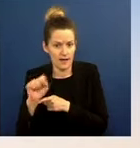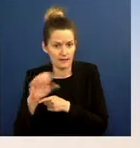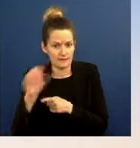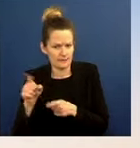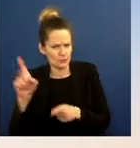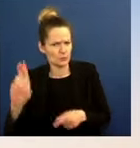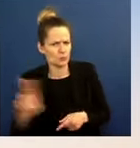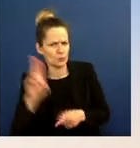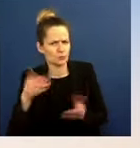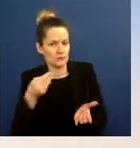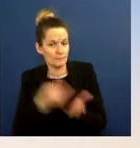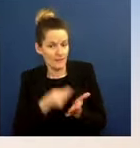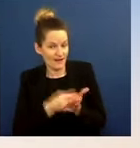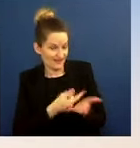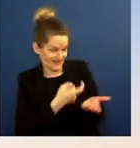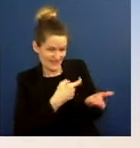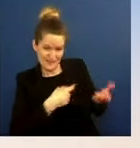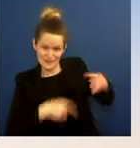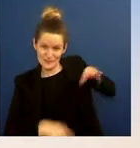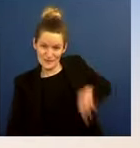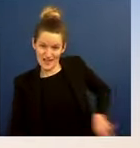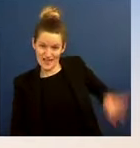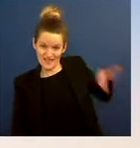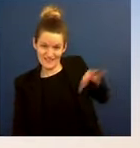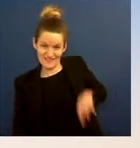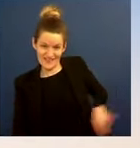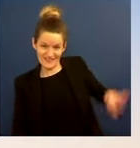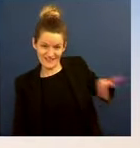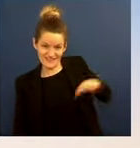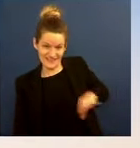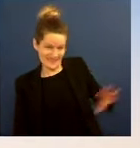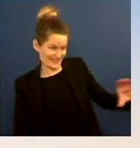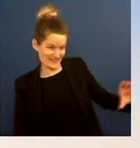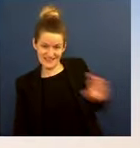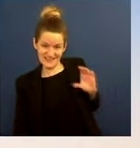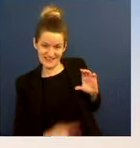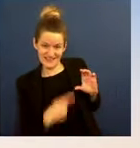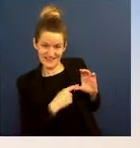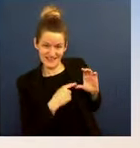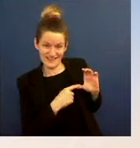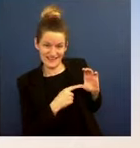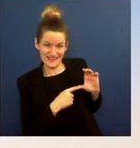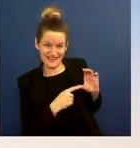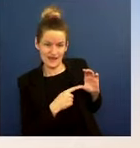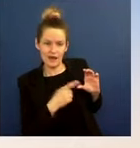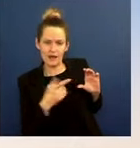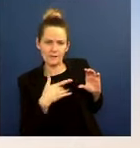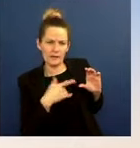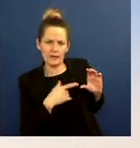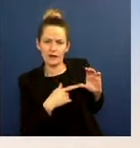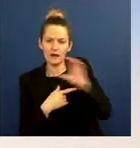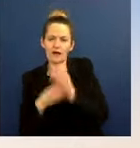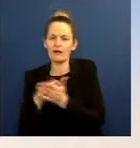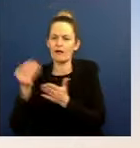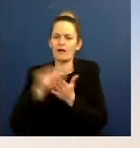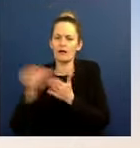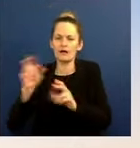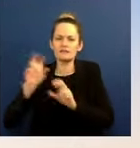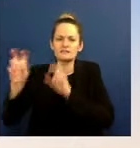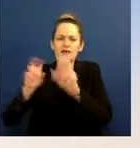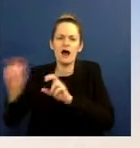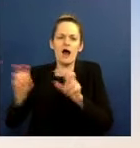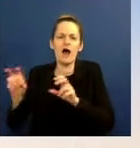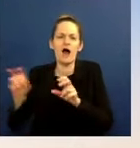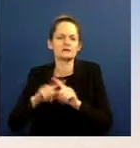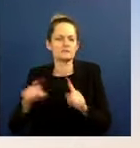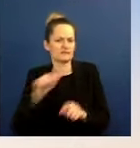fourth quarter. And you're also just seeing the companies saying that they're kind of reluctant to up production, and they kind of, in some